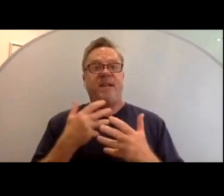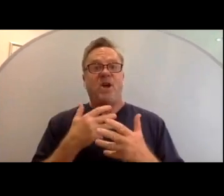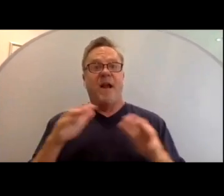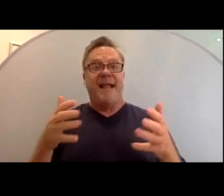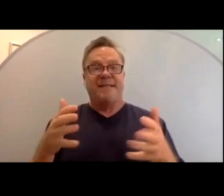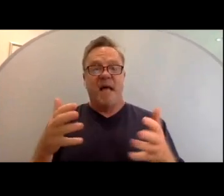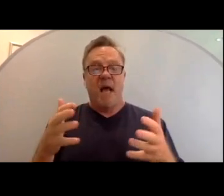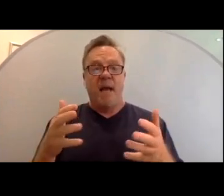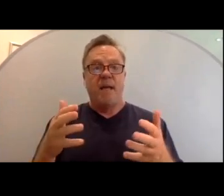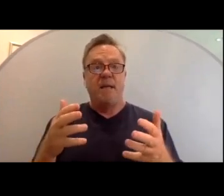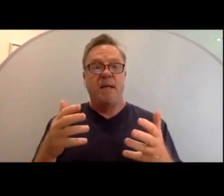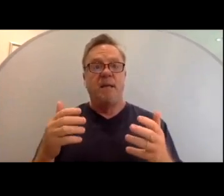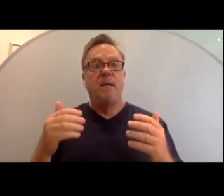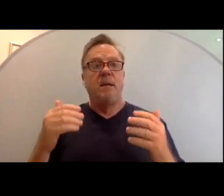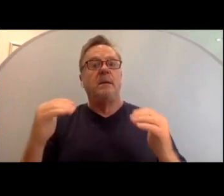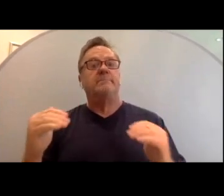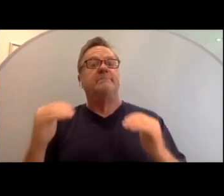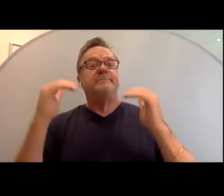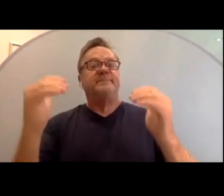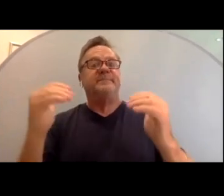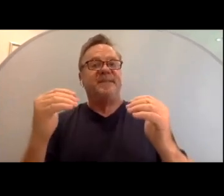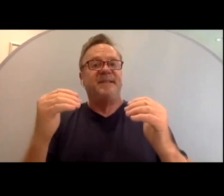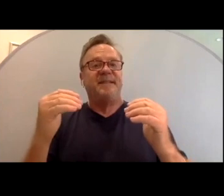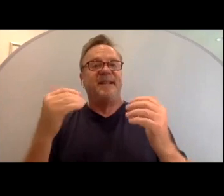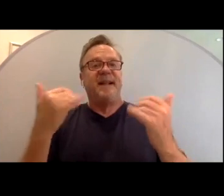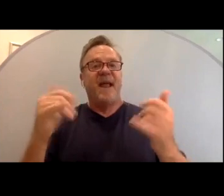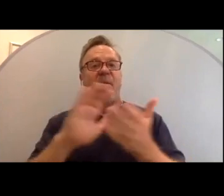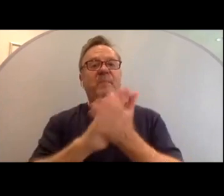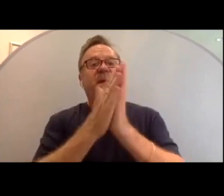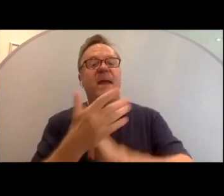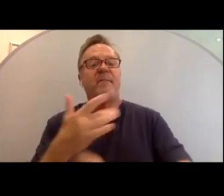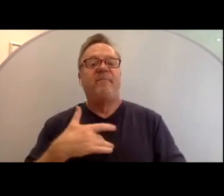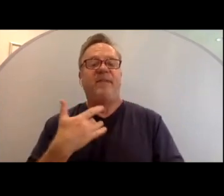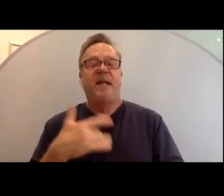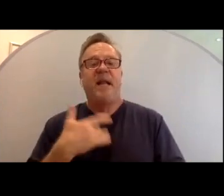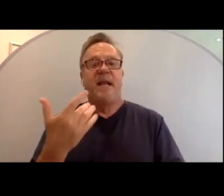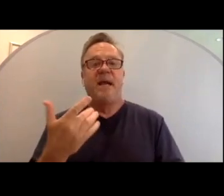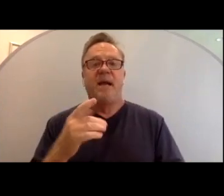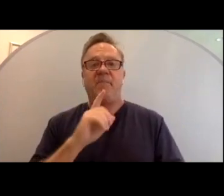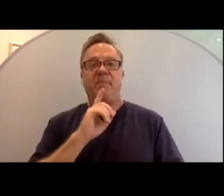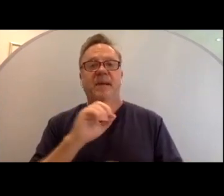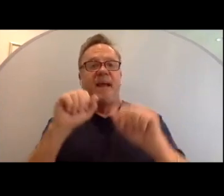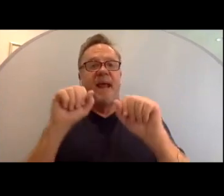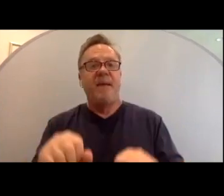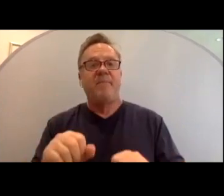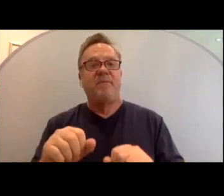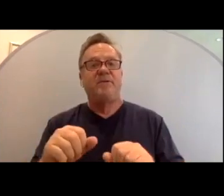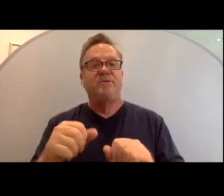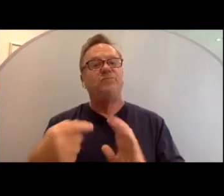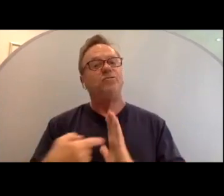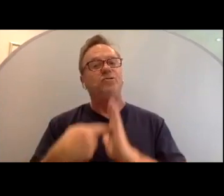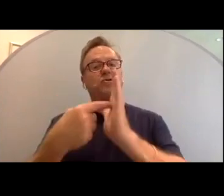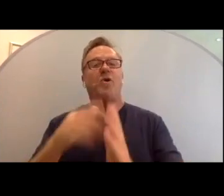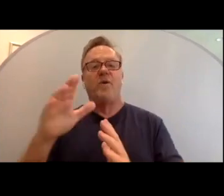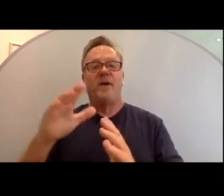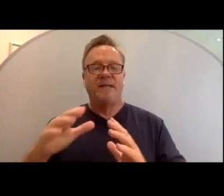elevate to a feeling of being able to show off one's talents.